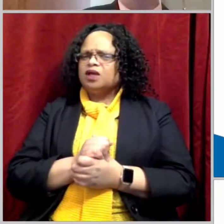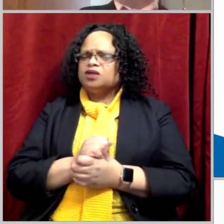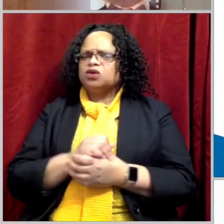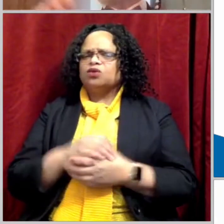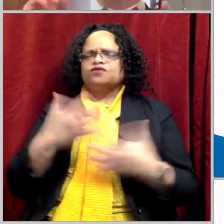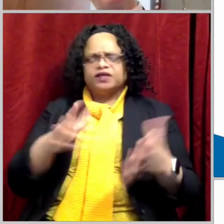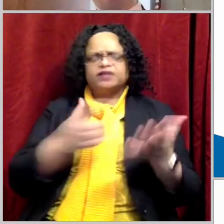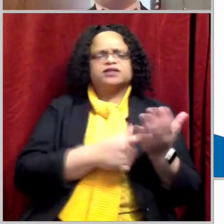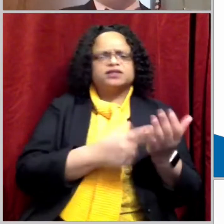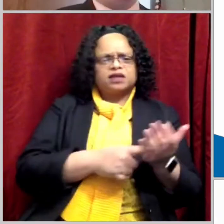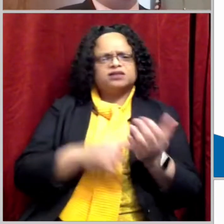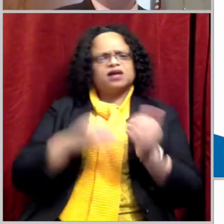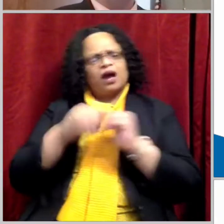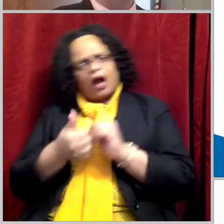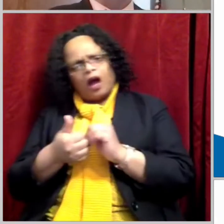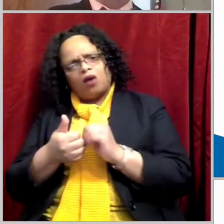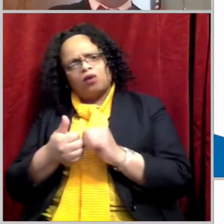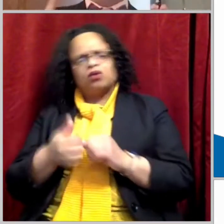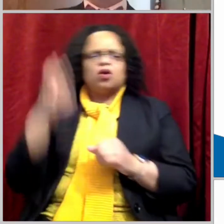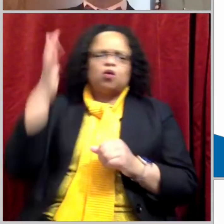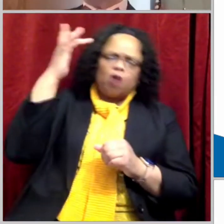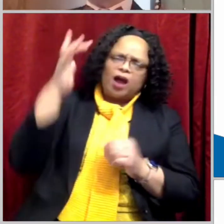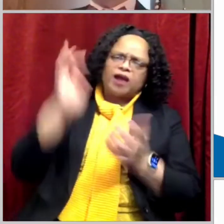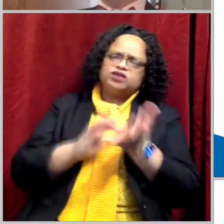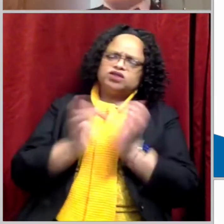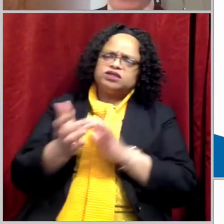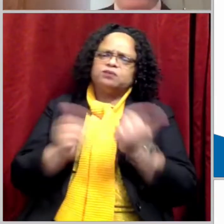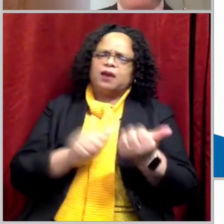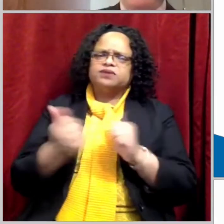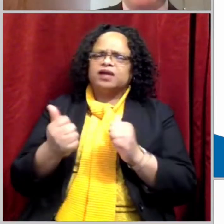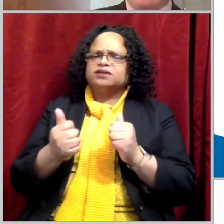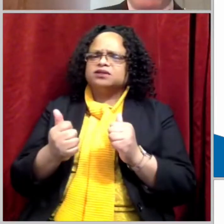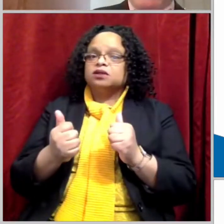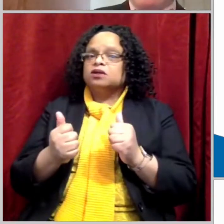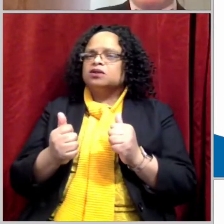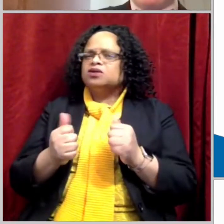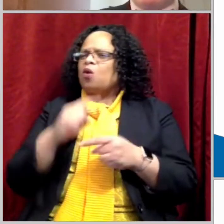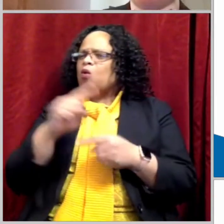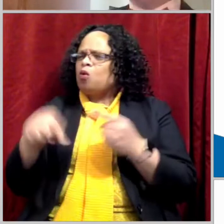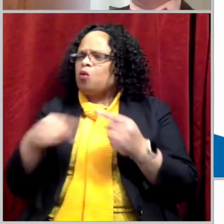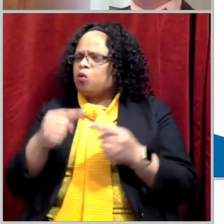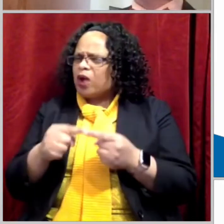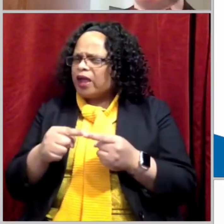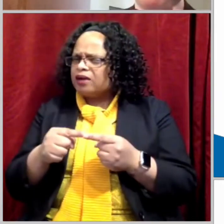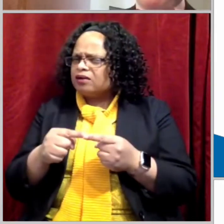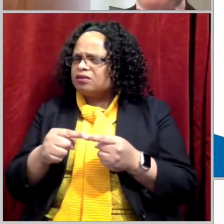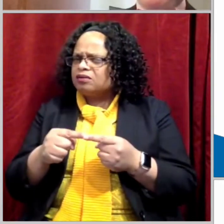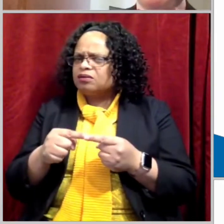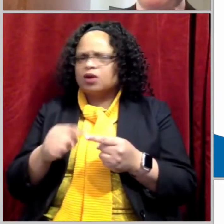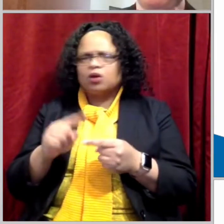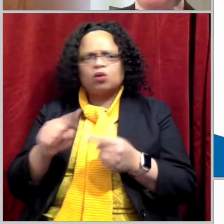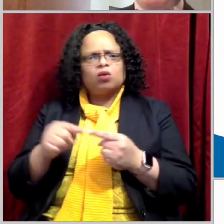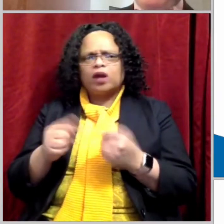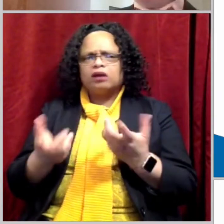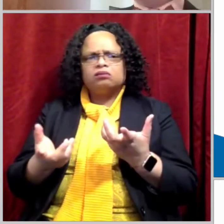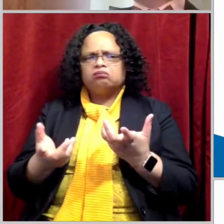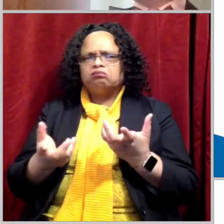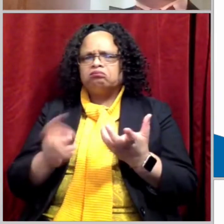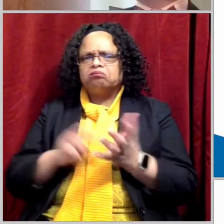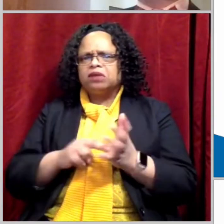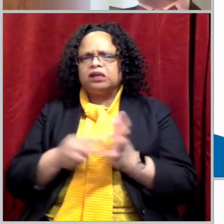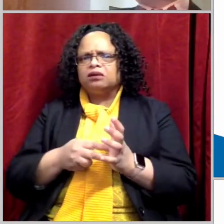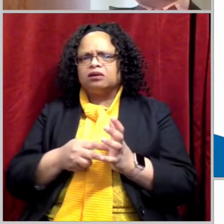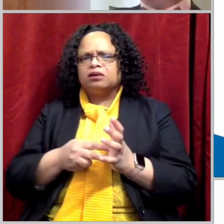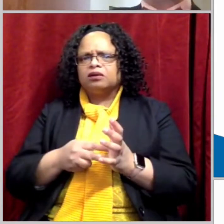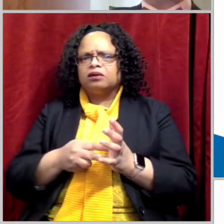how. We talked about the why. Let's talk about the when. When I say when, you might think that I